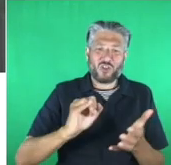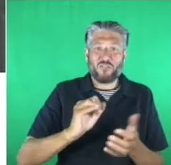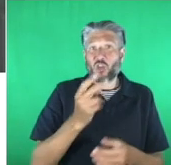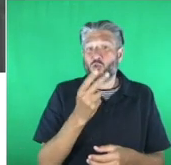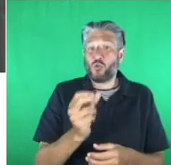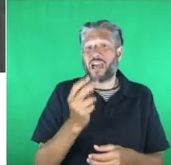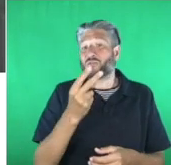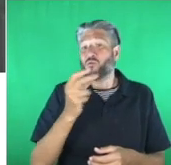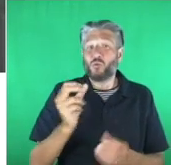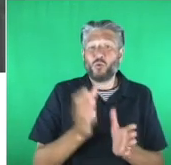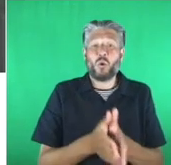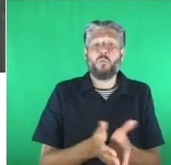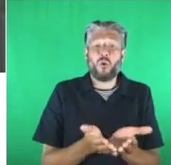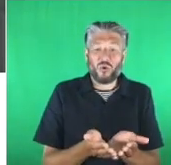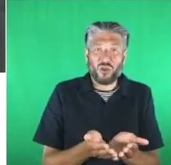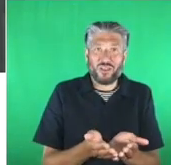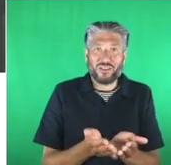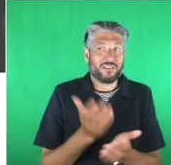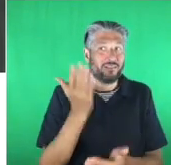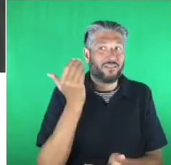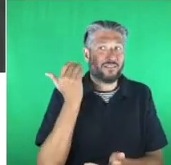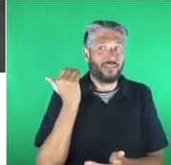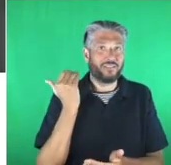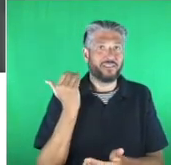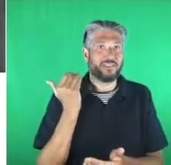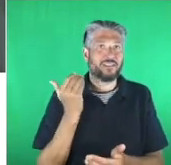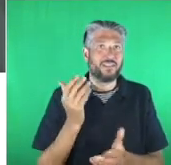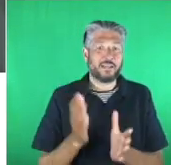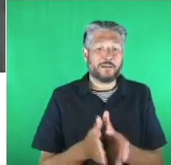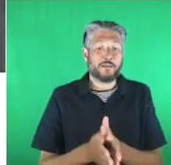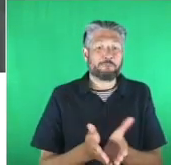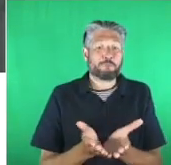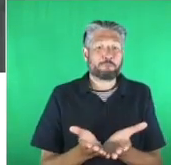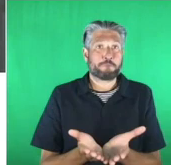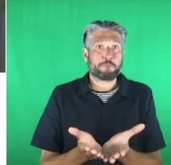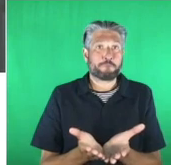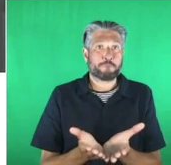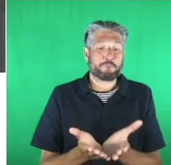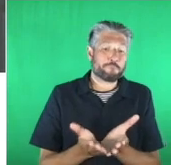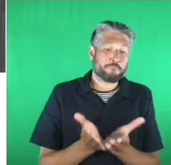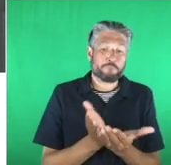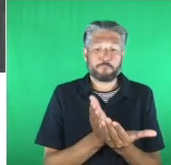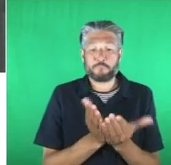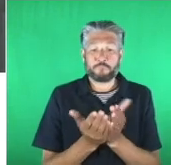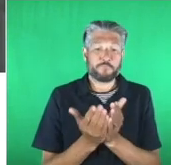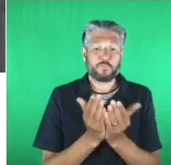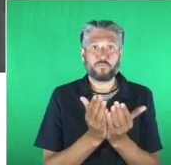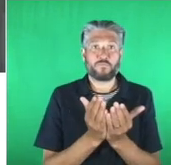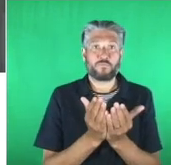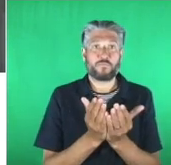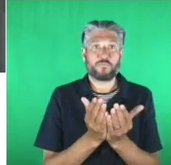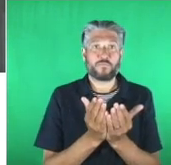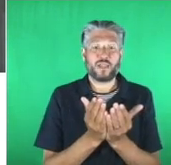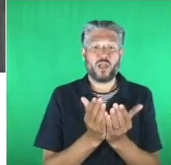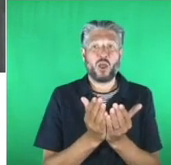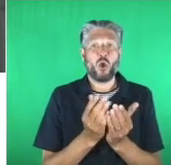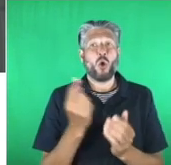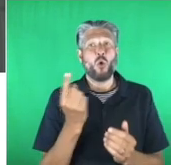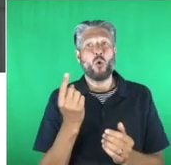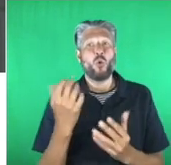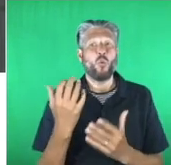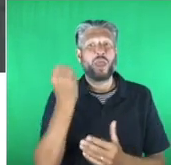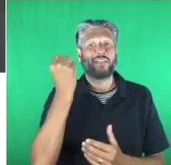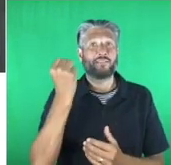today's business. Yes. And the very worthy winner of the inaugural Tech for Good Workplace Inclusion Award